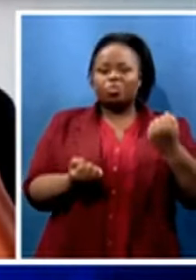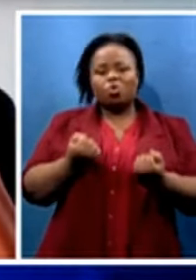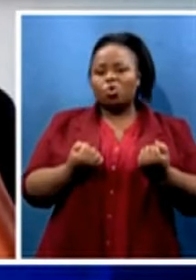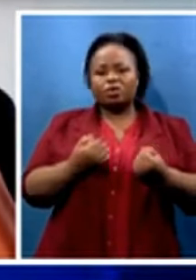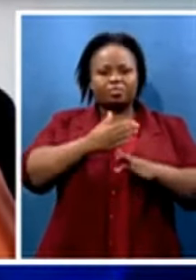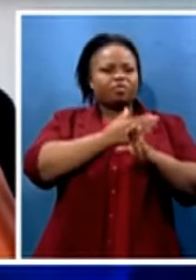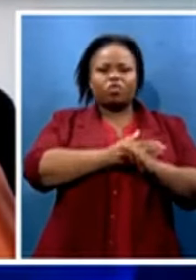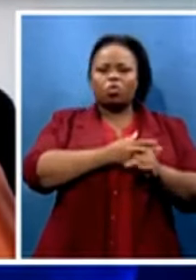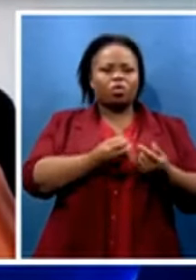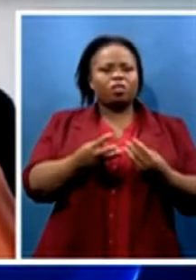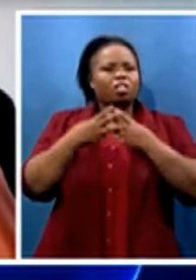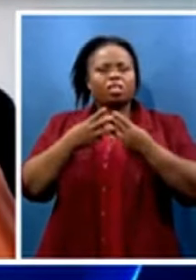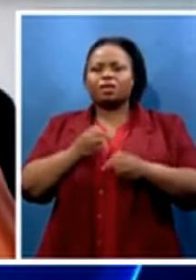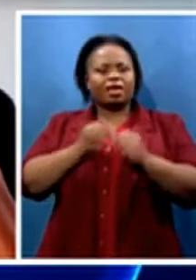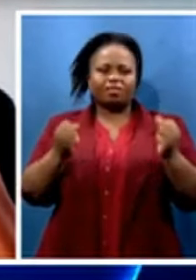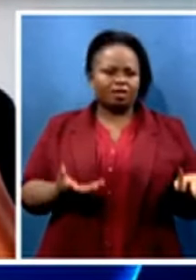think that he's been treated fairly?